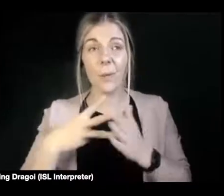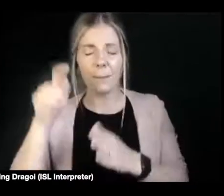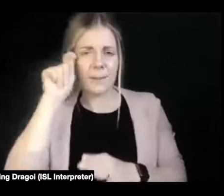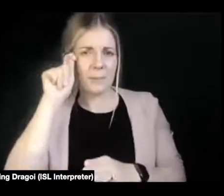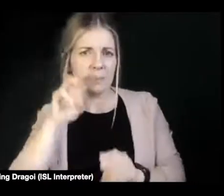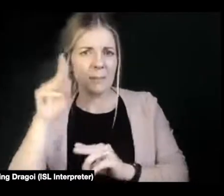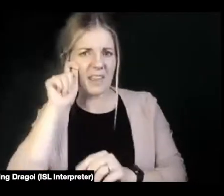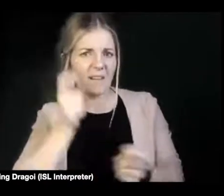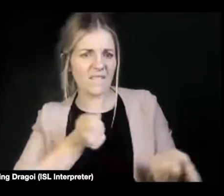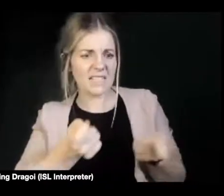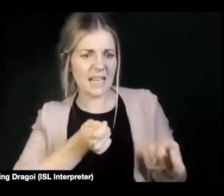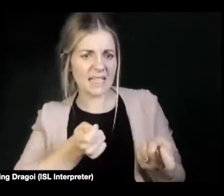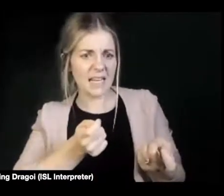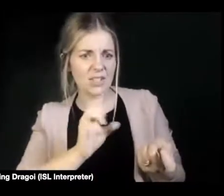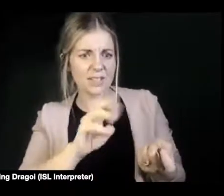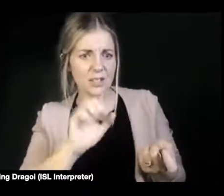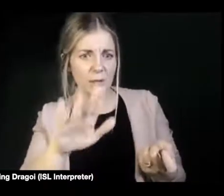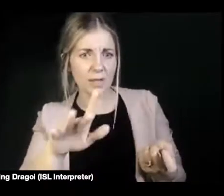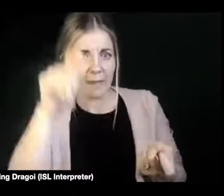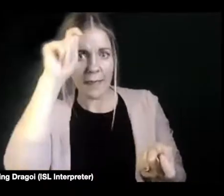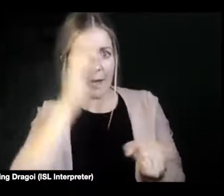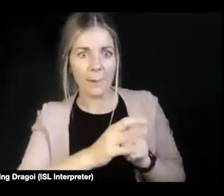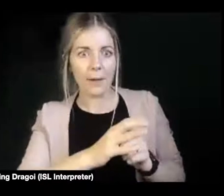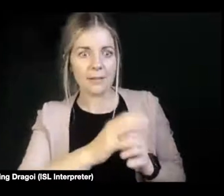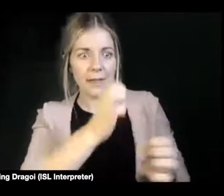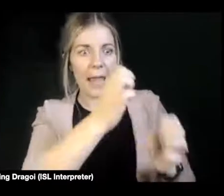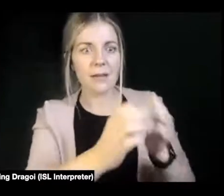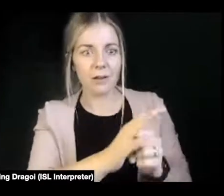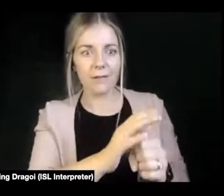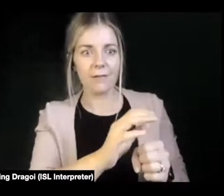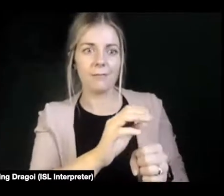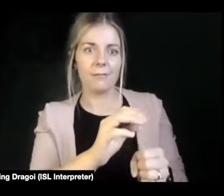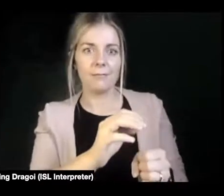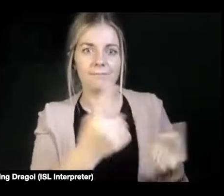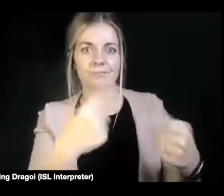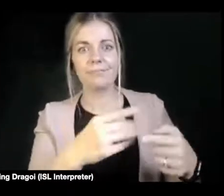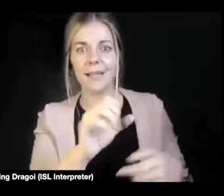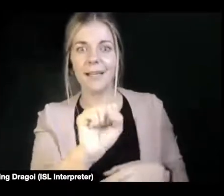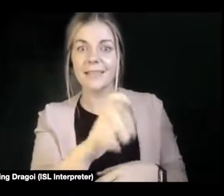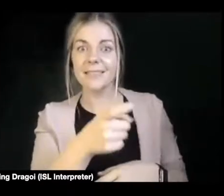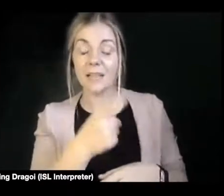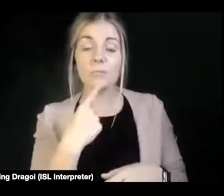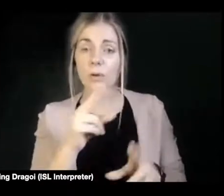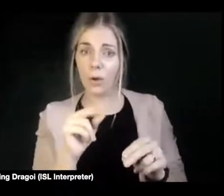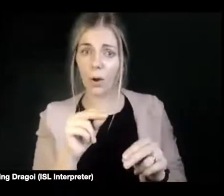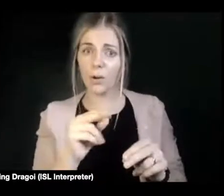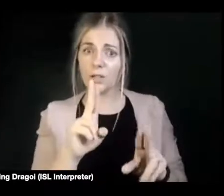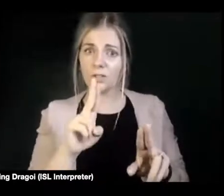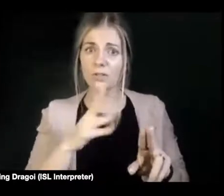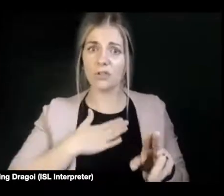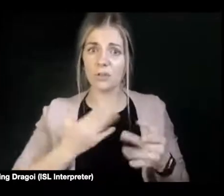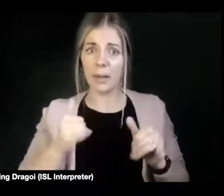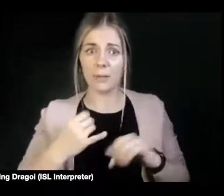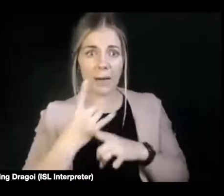they go right to the end game of, you know, sex, when it could be as easy as just having someone to order a sex toy